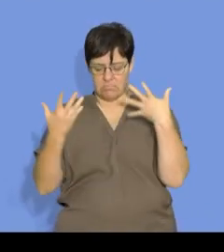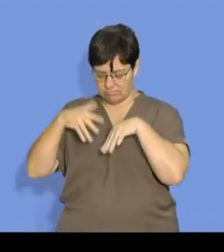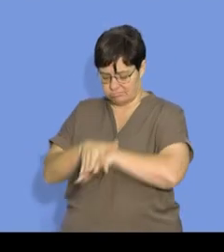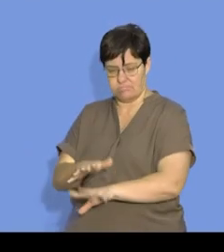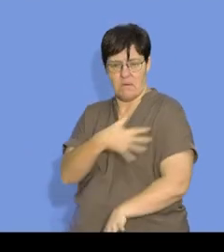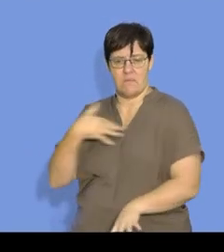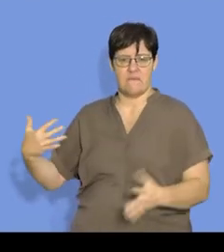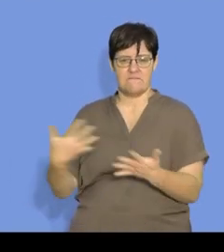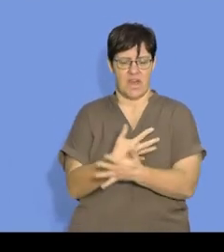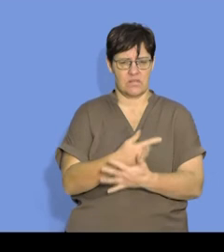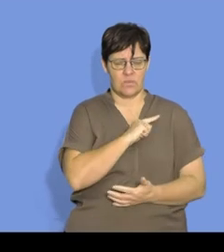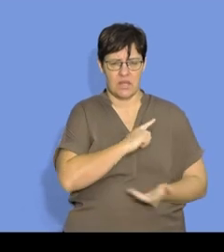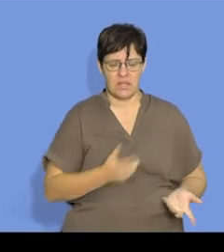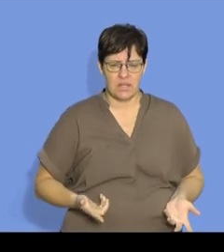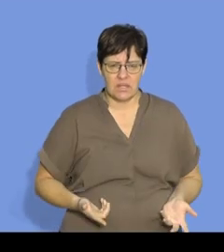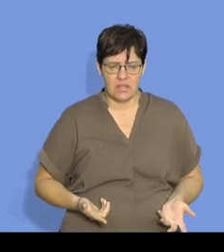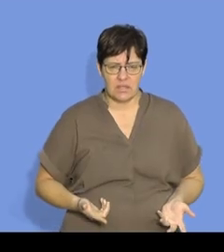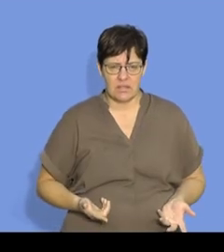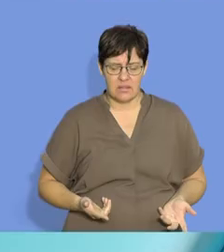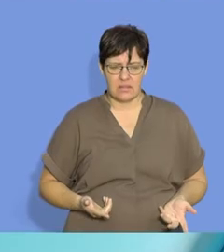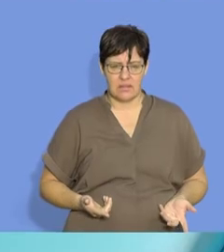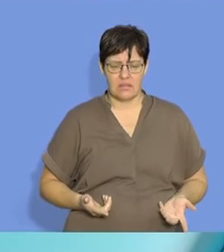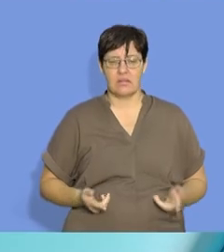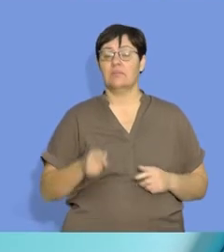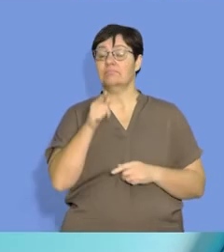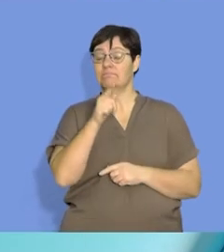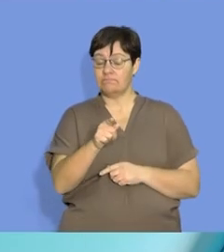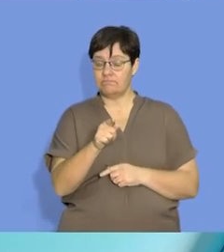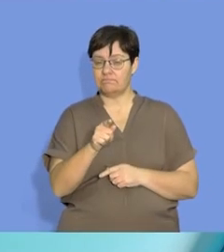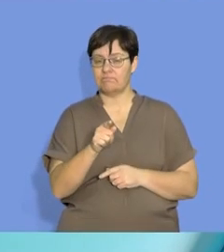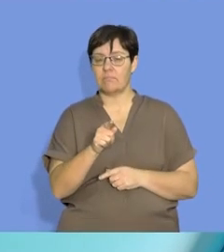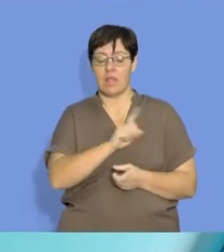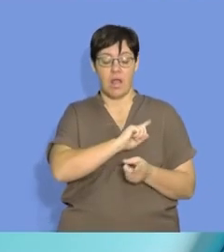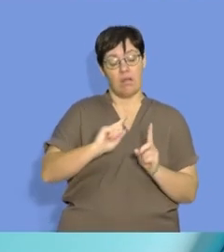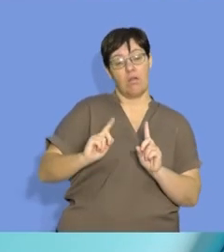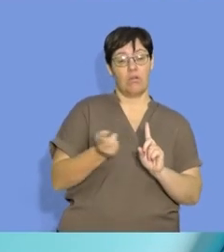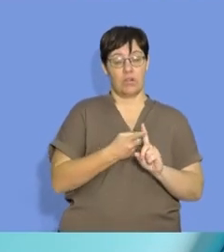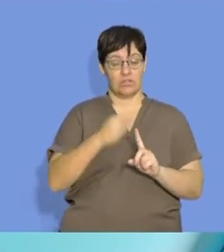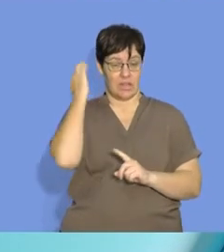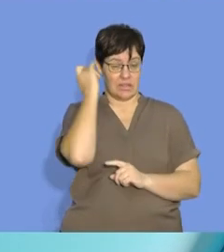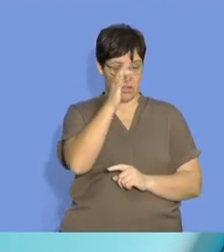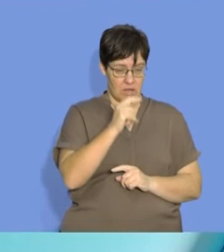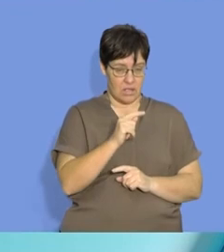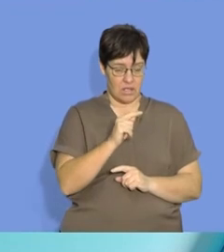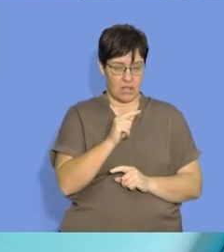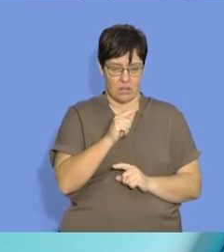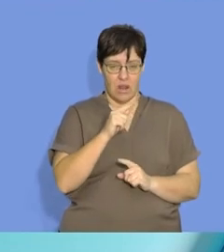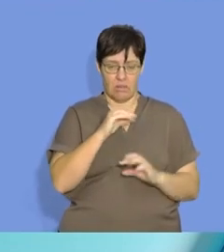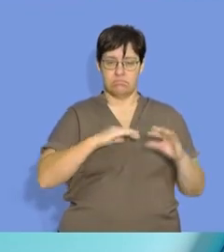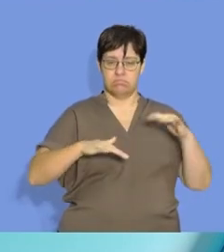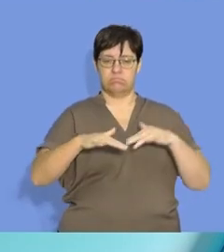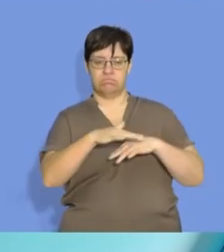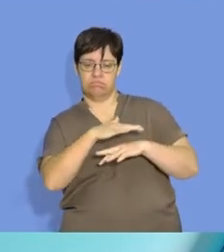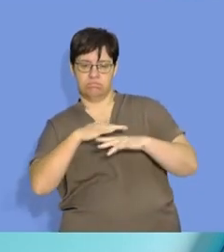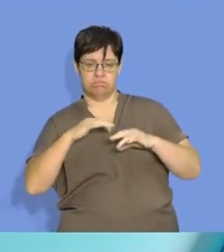Now, you should remember that we said earlier that according to the collision theory, all particles are constantly